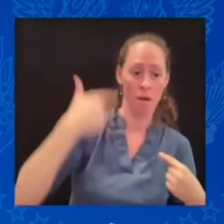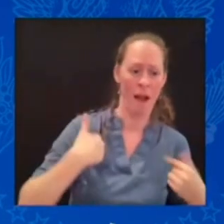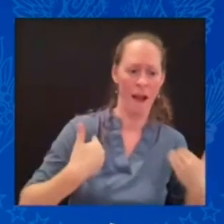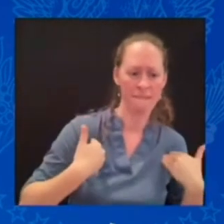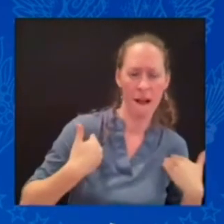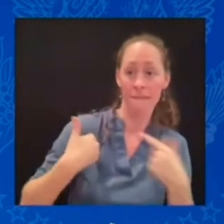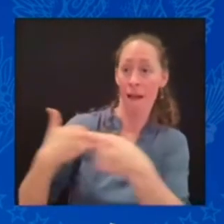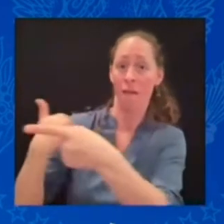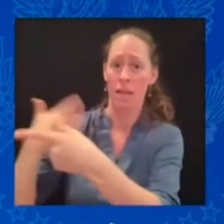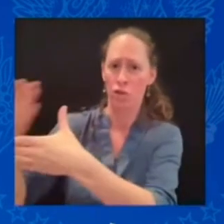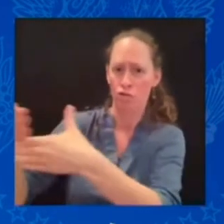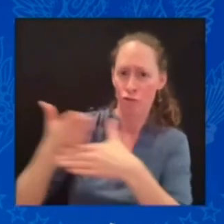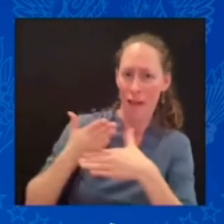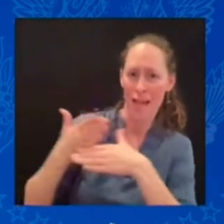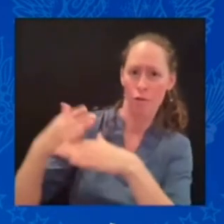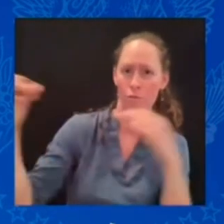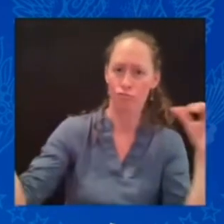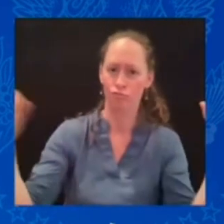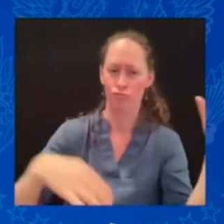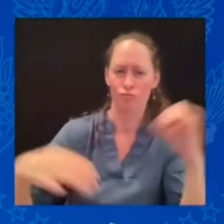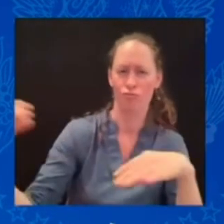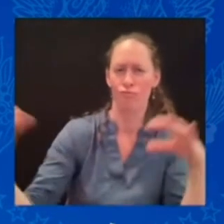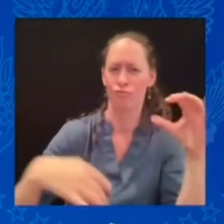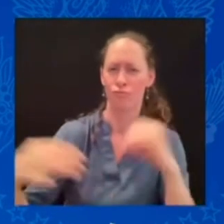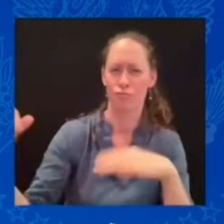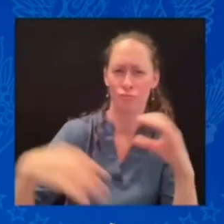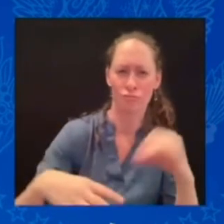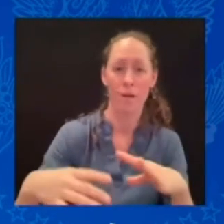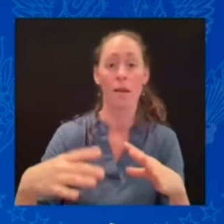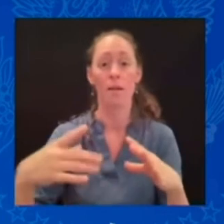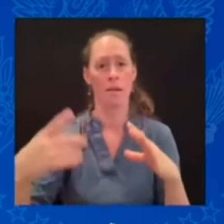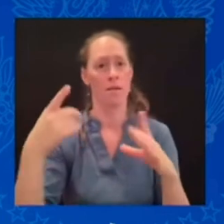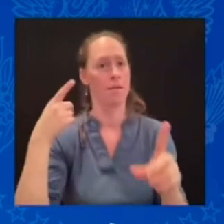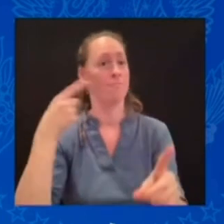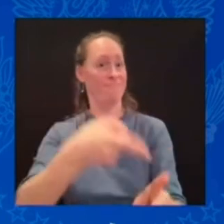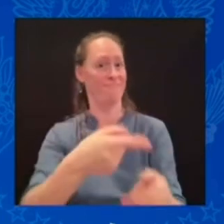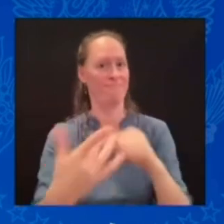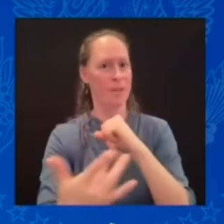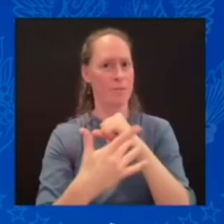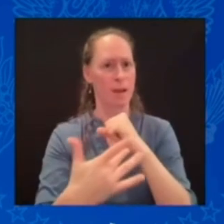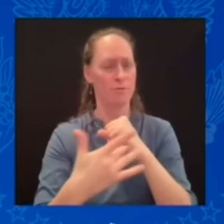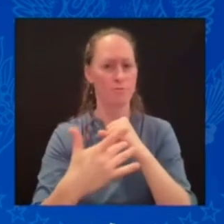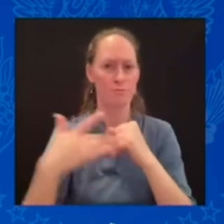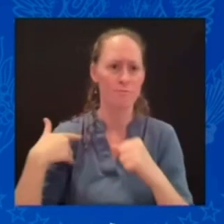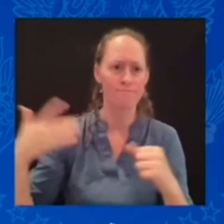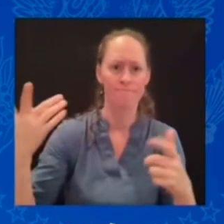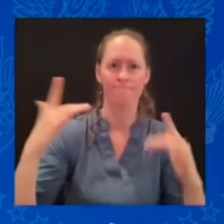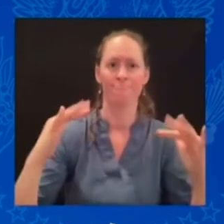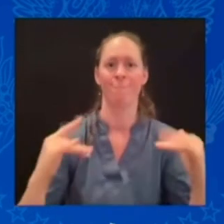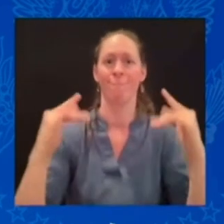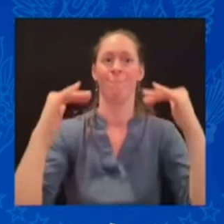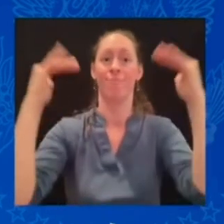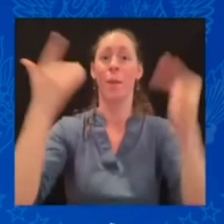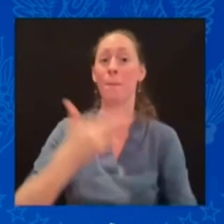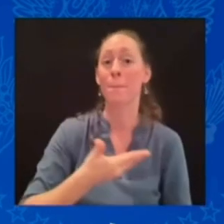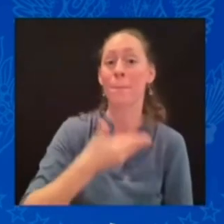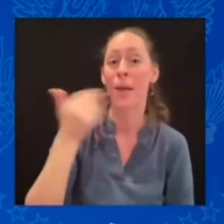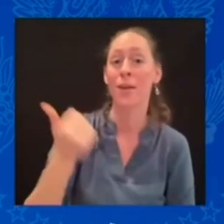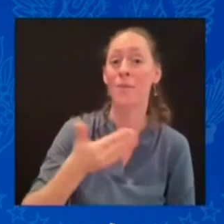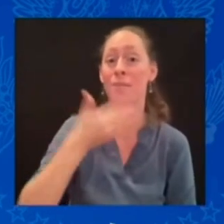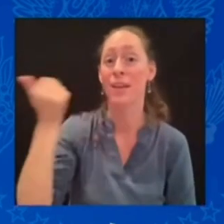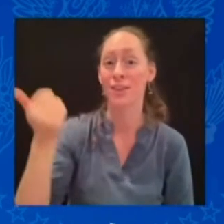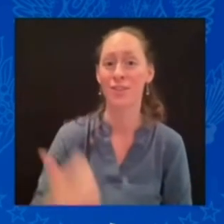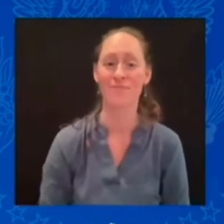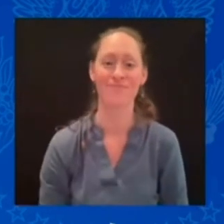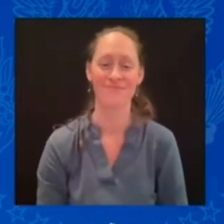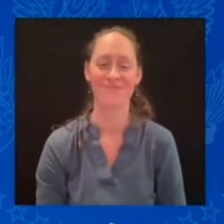We also had a discussion on our neighbour and I